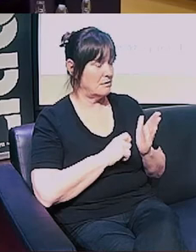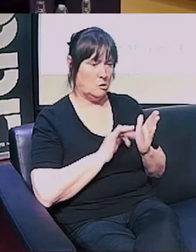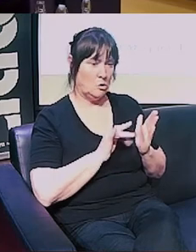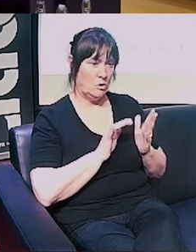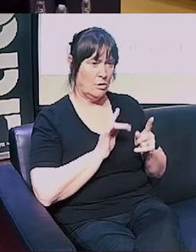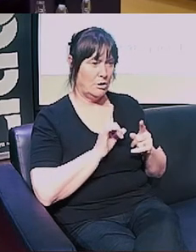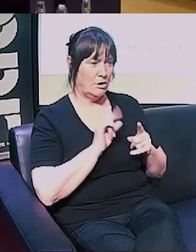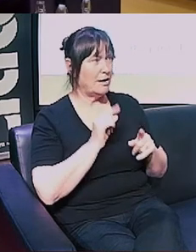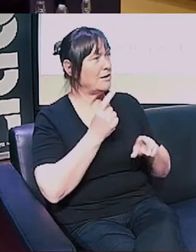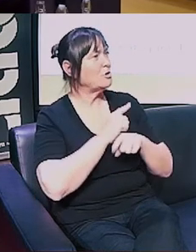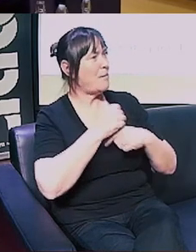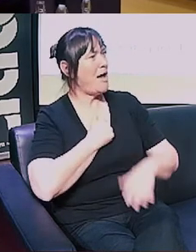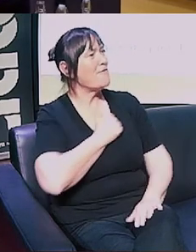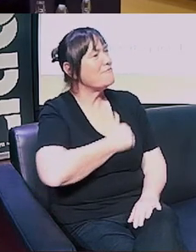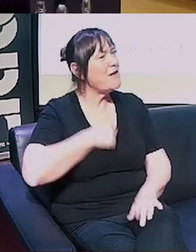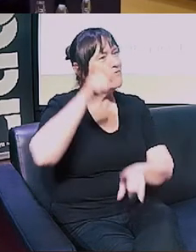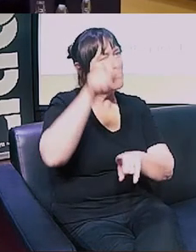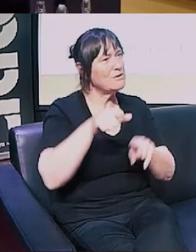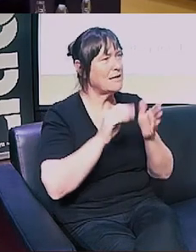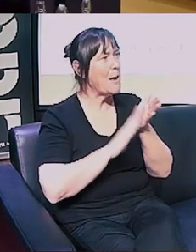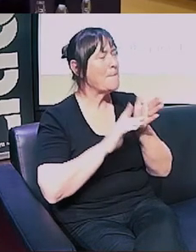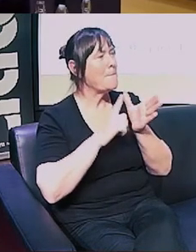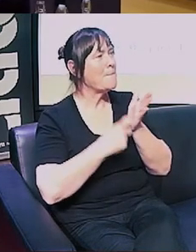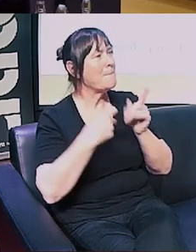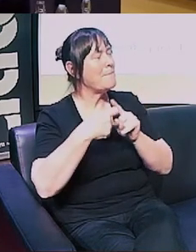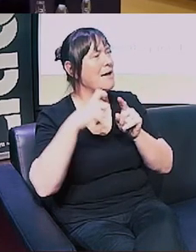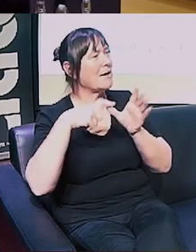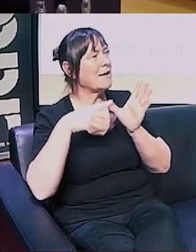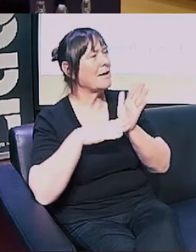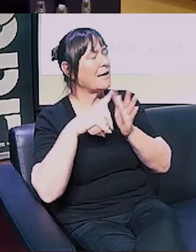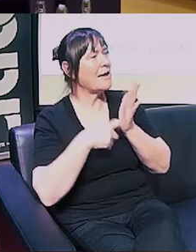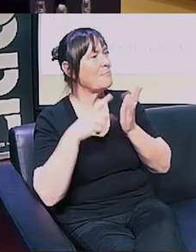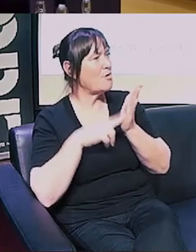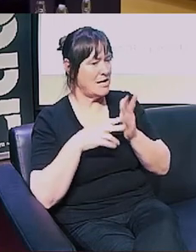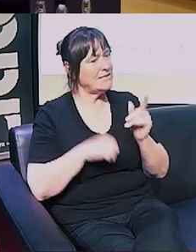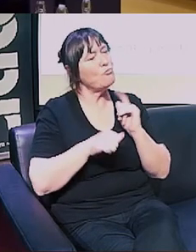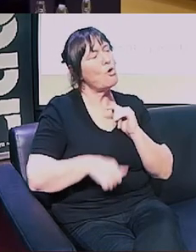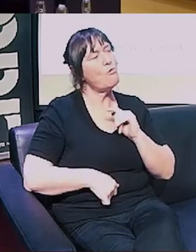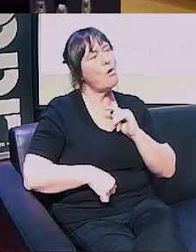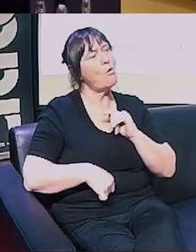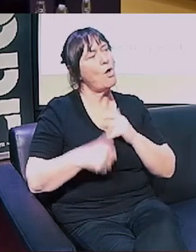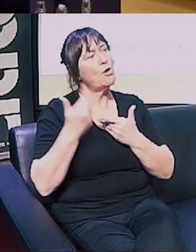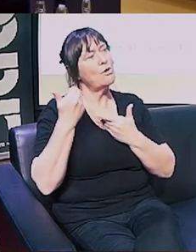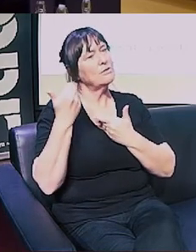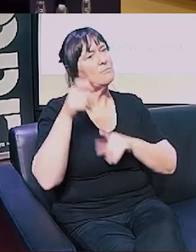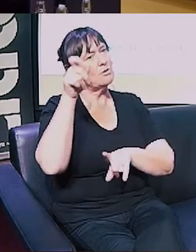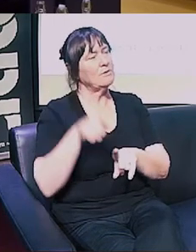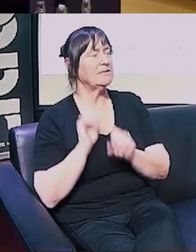Can I talk about my favourite person, Mark Cameron, our rural spokesperson. Mark is an awesome, awesome trooper